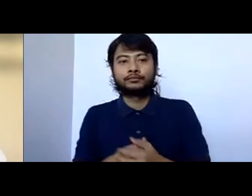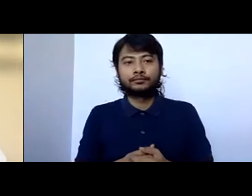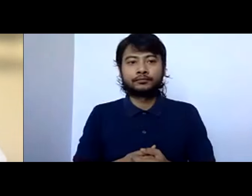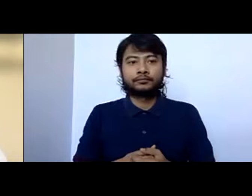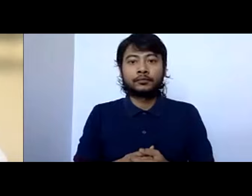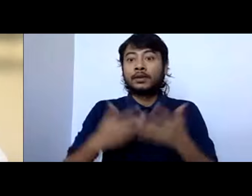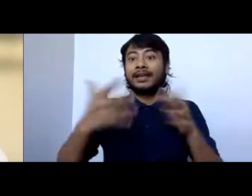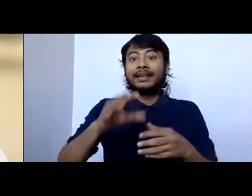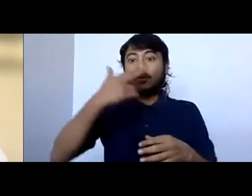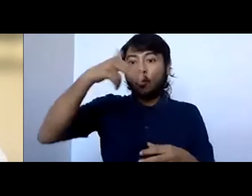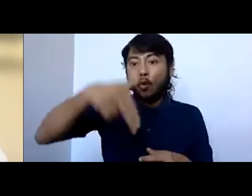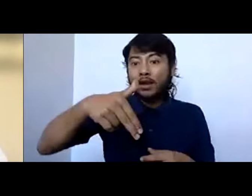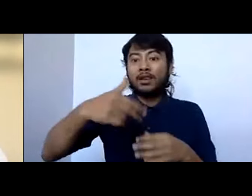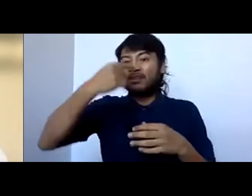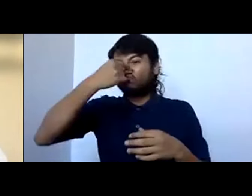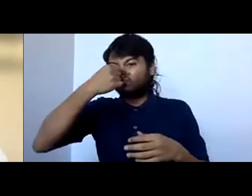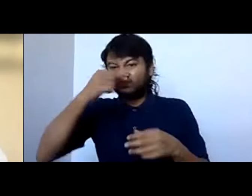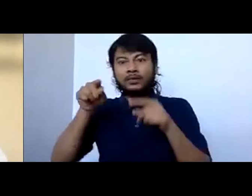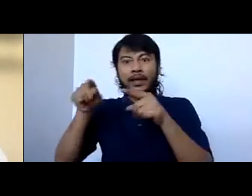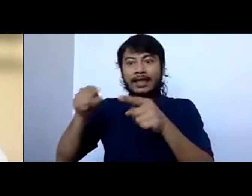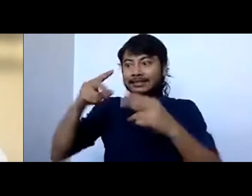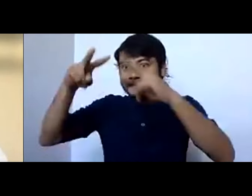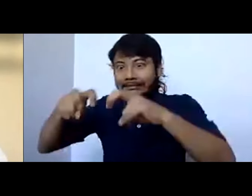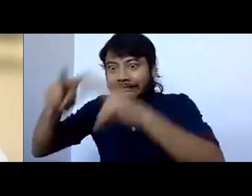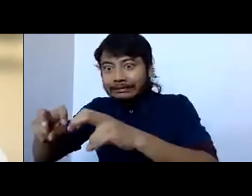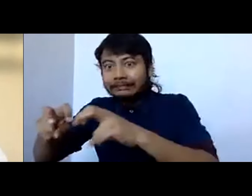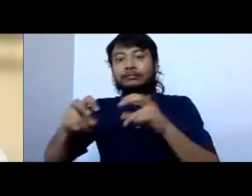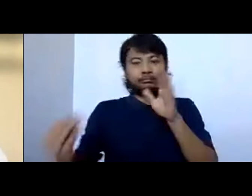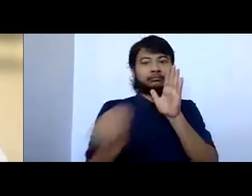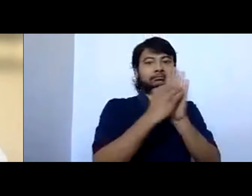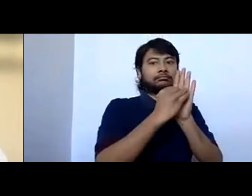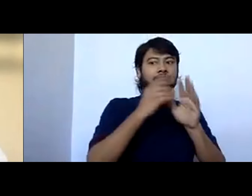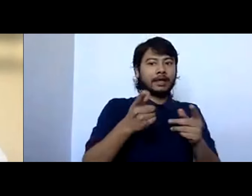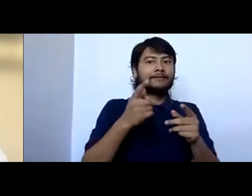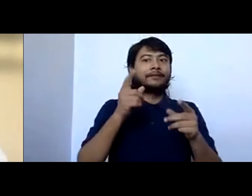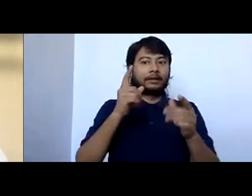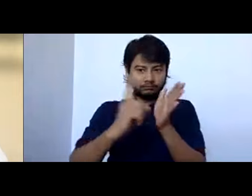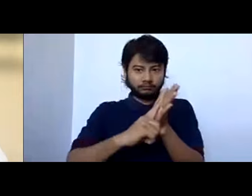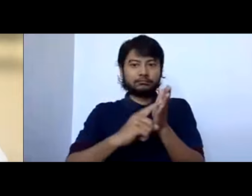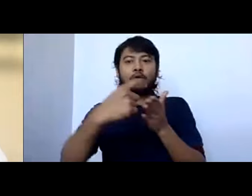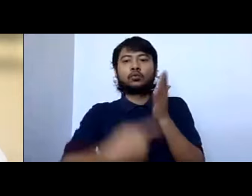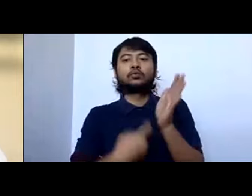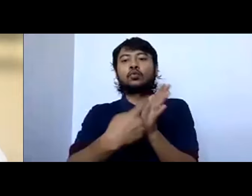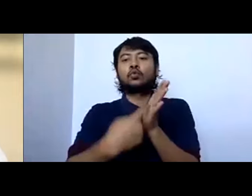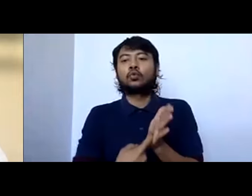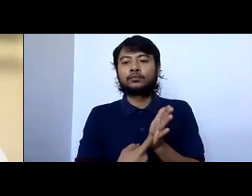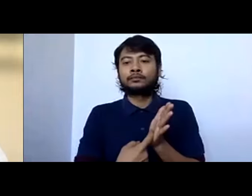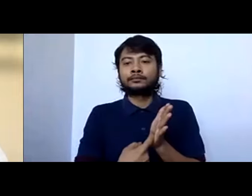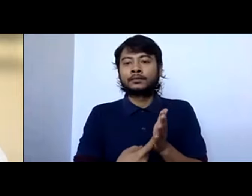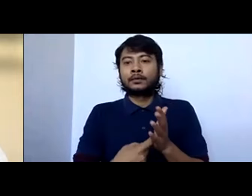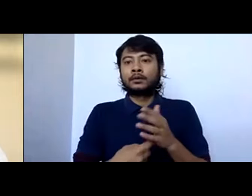oil and gas exploration. We overhauled the whole emission trading scheme, and we put a lid on